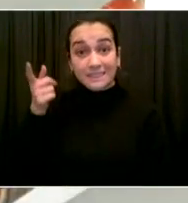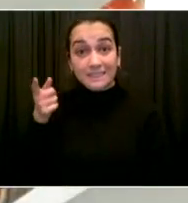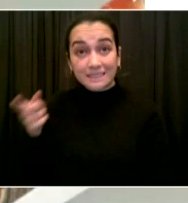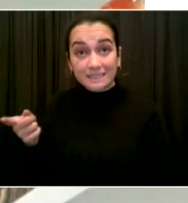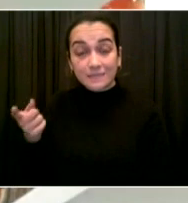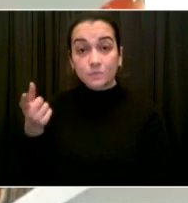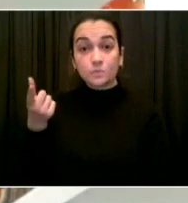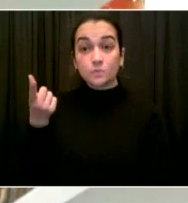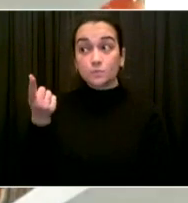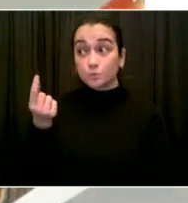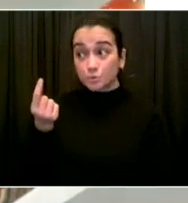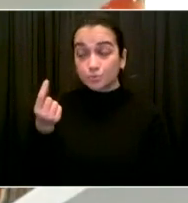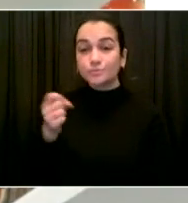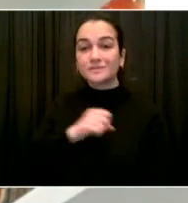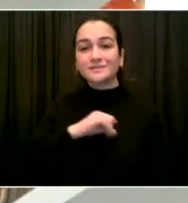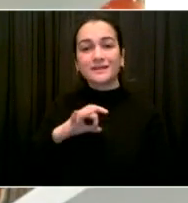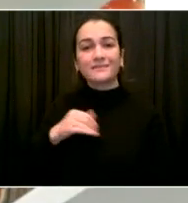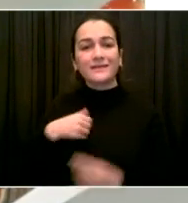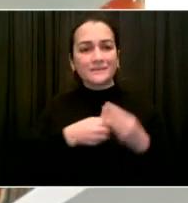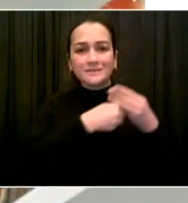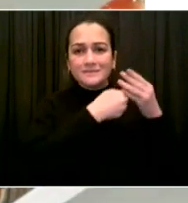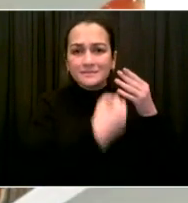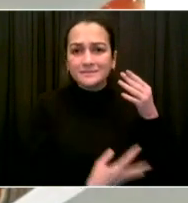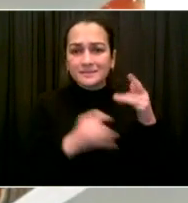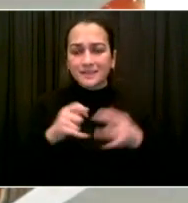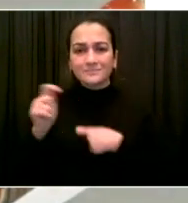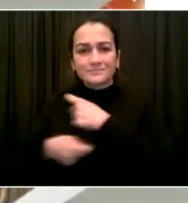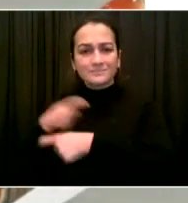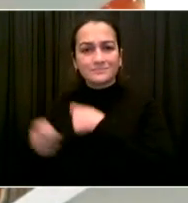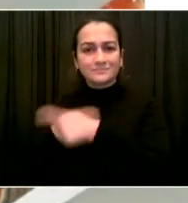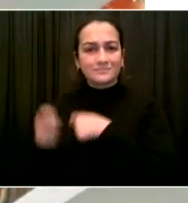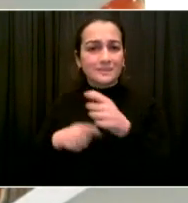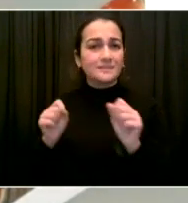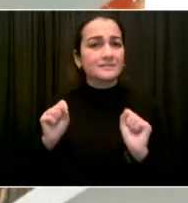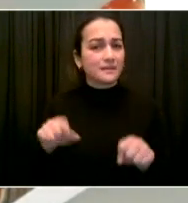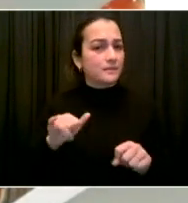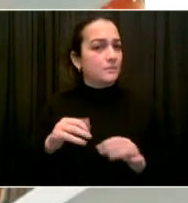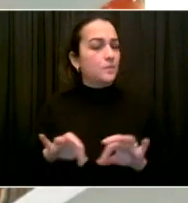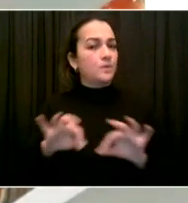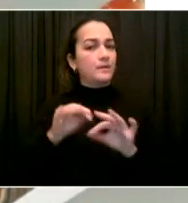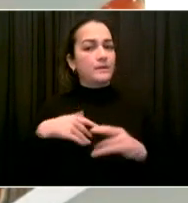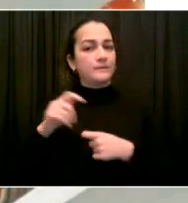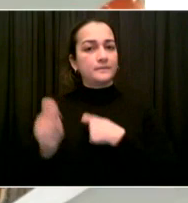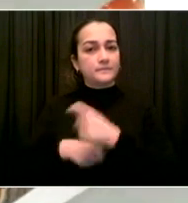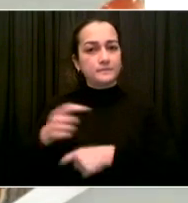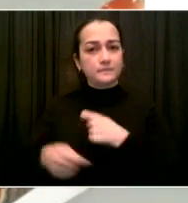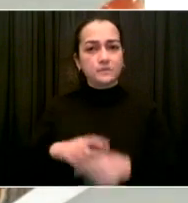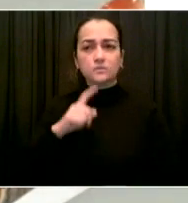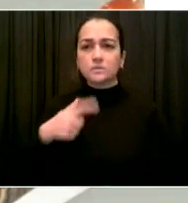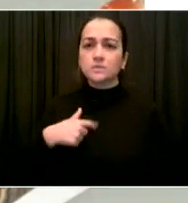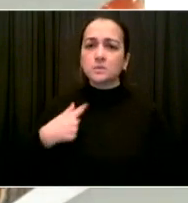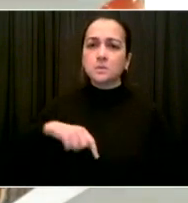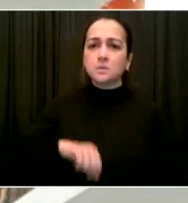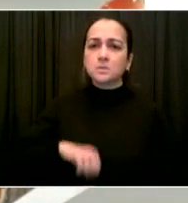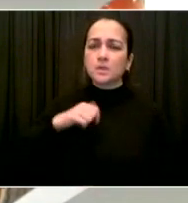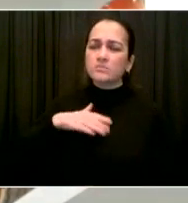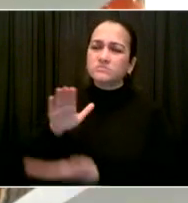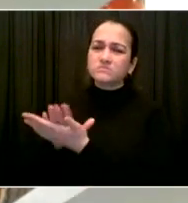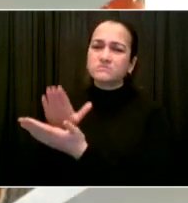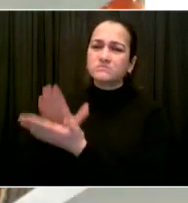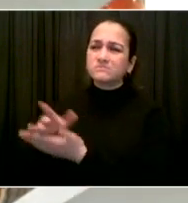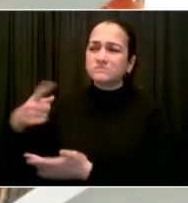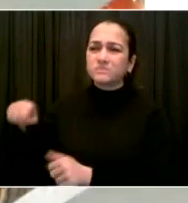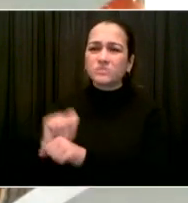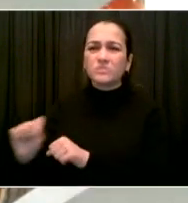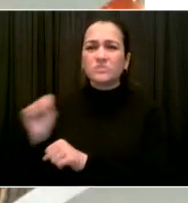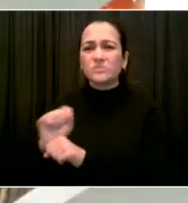they're testing people with COVID. So I just wanted to say that, you know, I'm proud of our staff. And if they call out, it's because they themselves got COVID, but they're doing